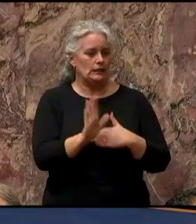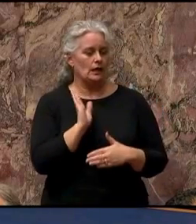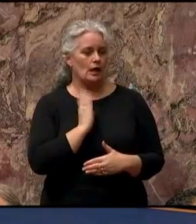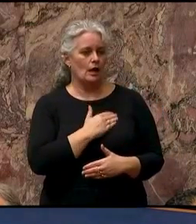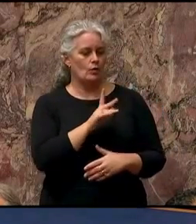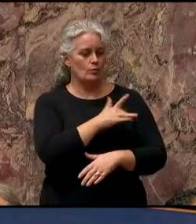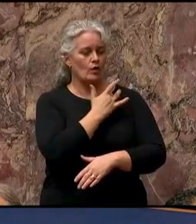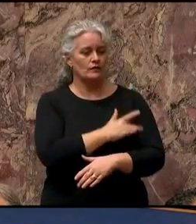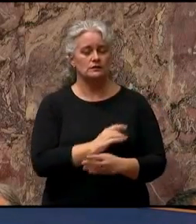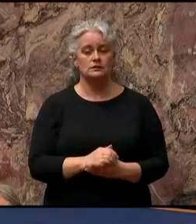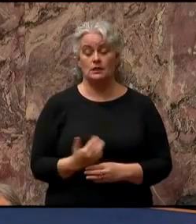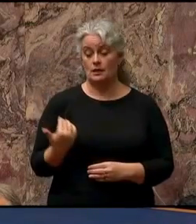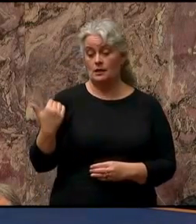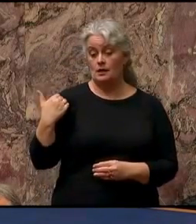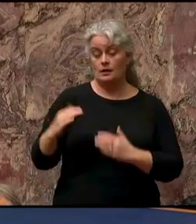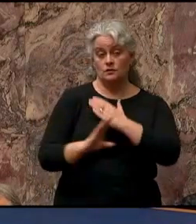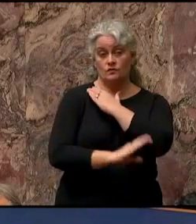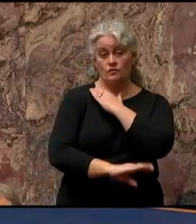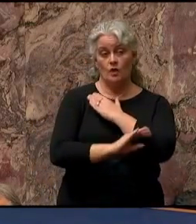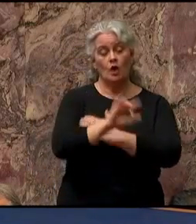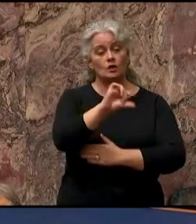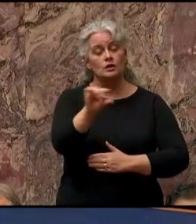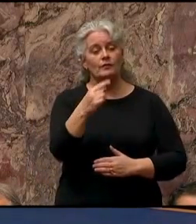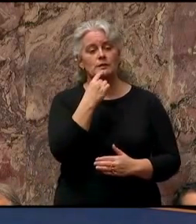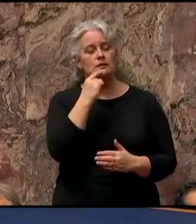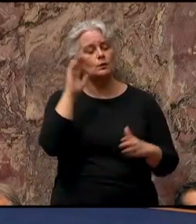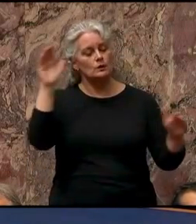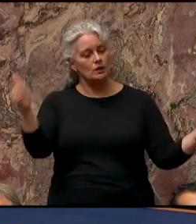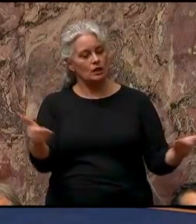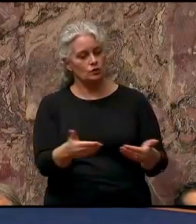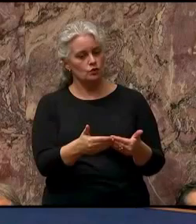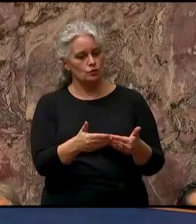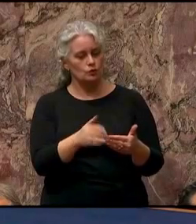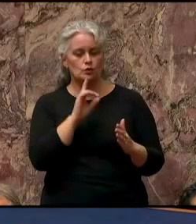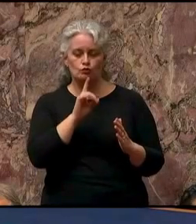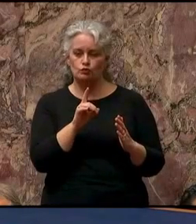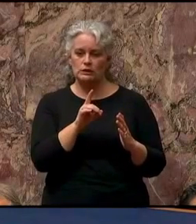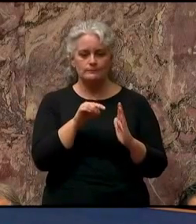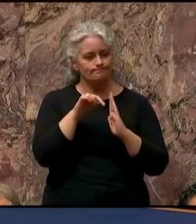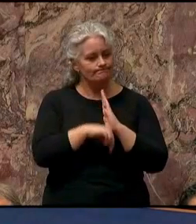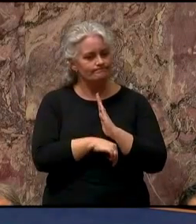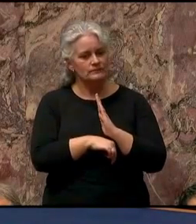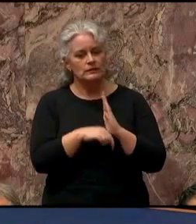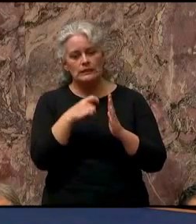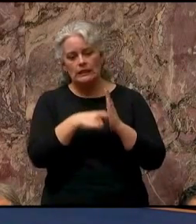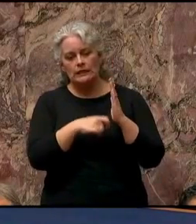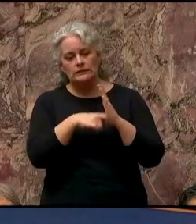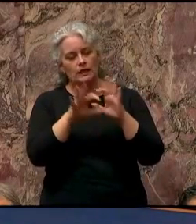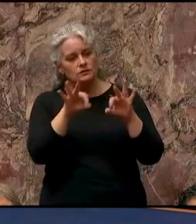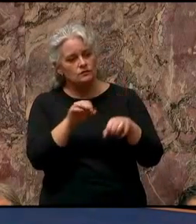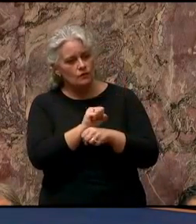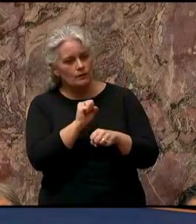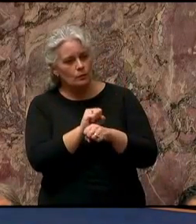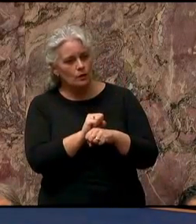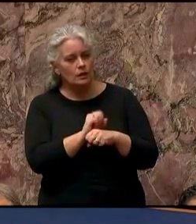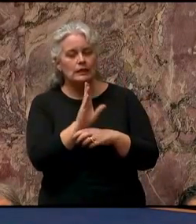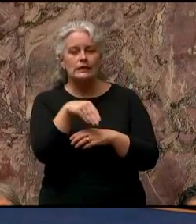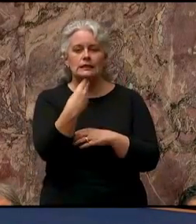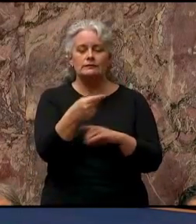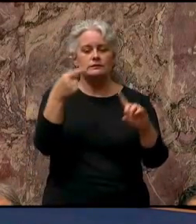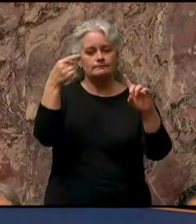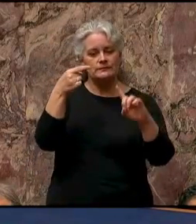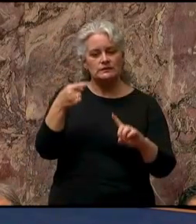Last fall, your government said it would introduce a comprehensive LNG tax framework which gives certainty to